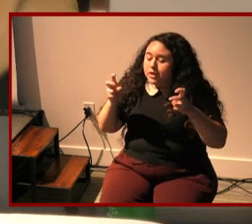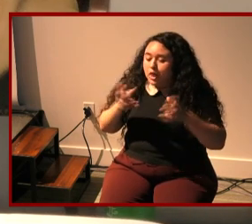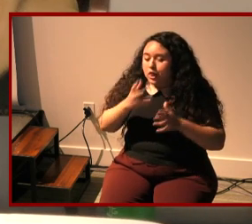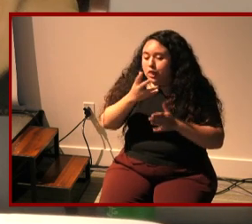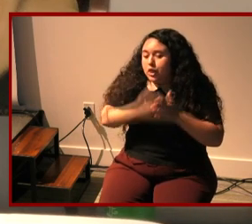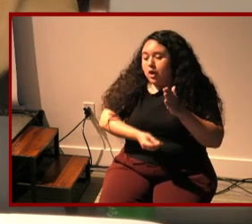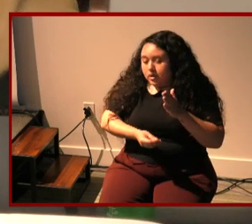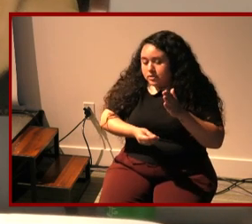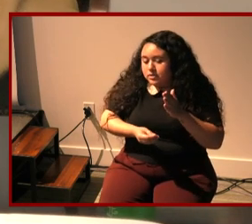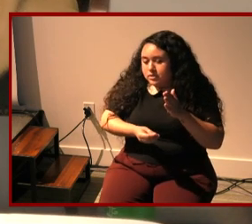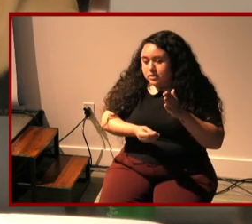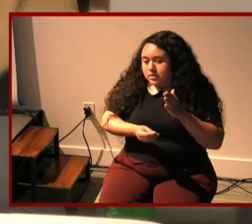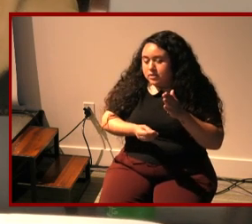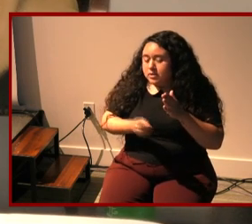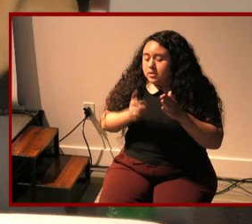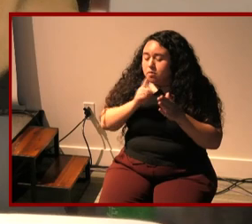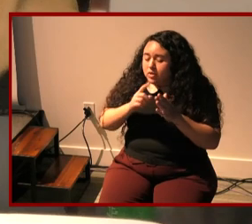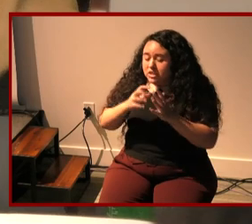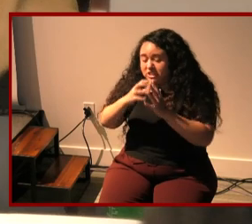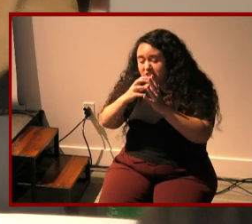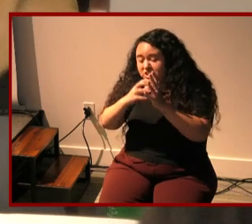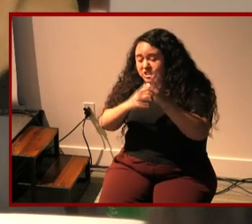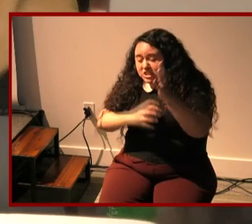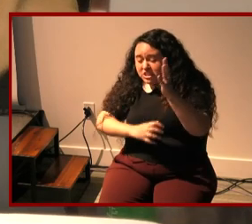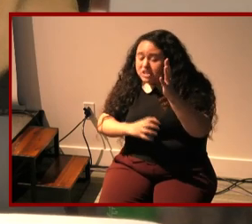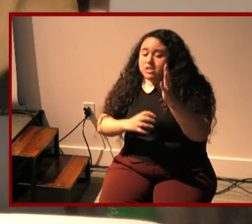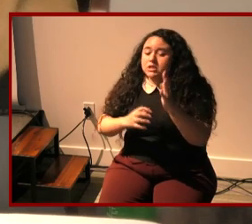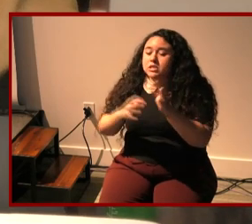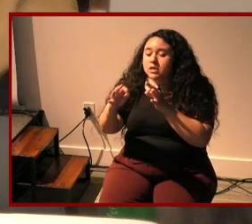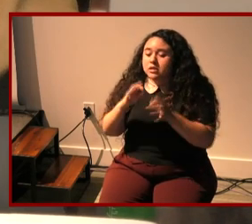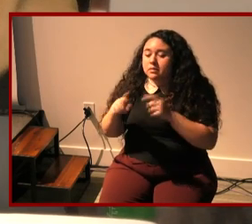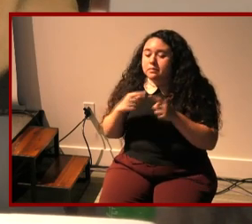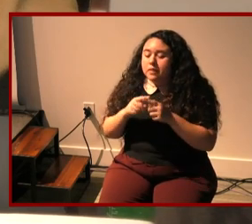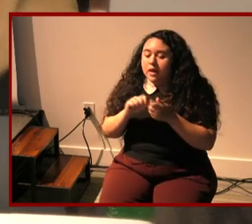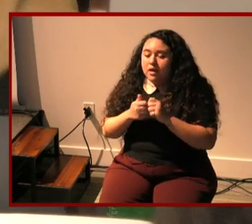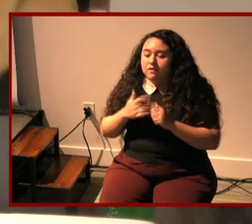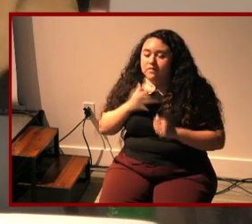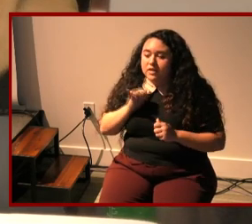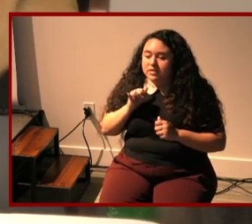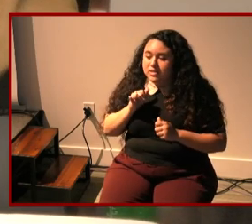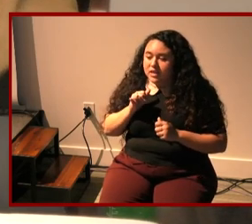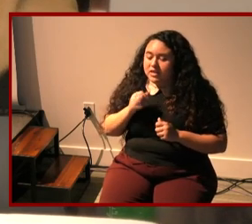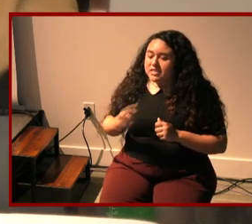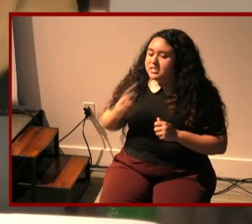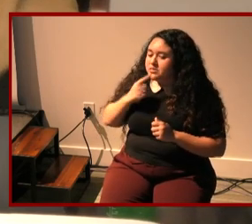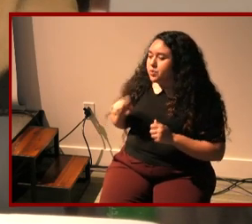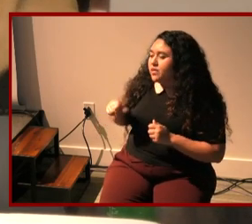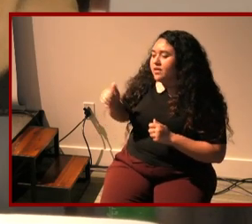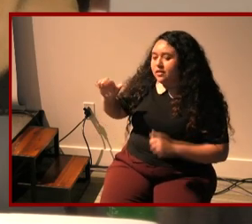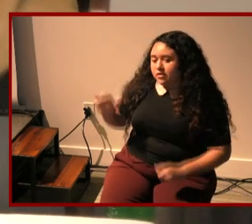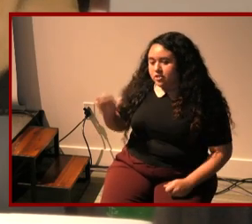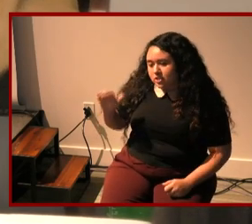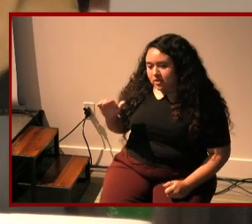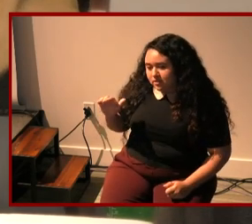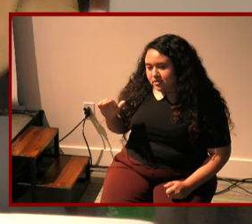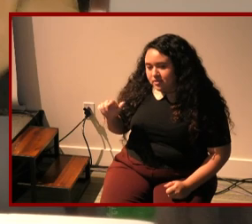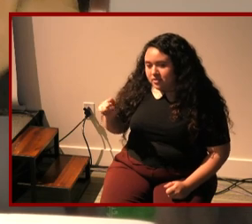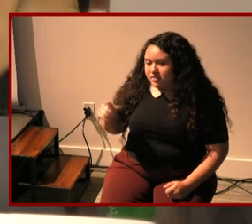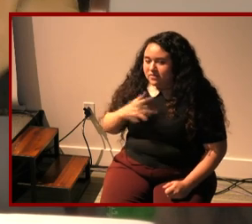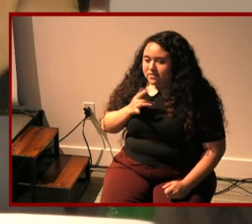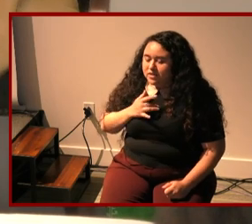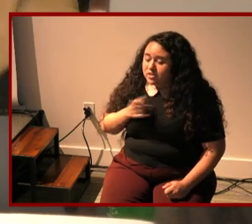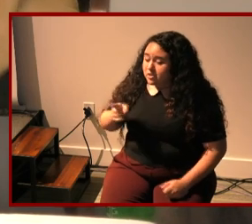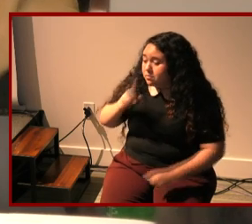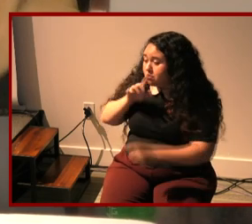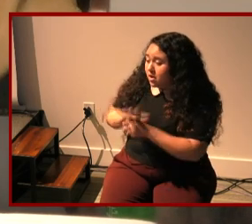includes this lengthy lengthy discussion about how she feels like she let let her other child down she said that she had